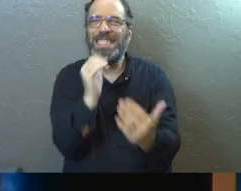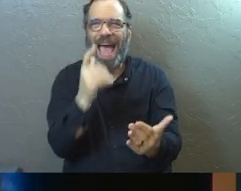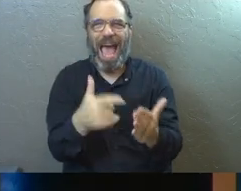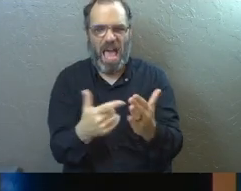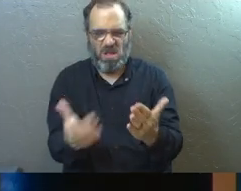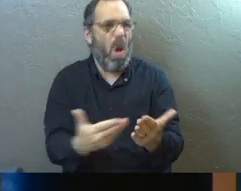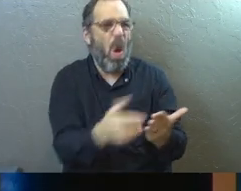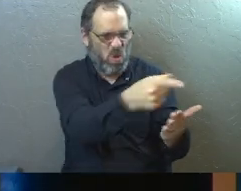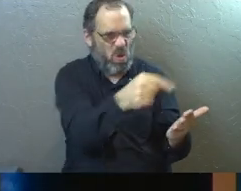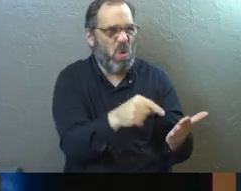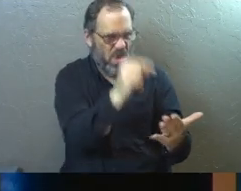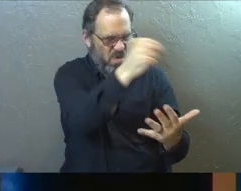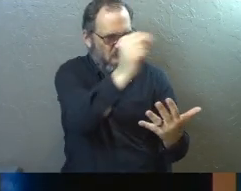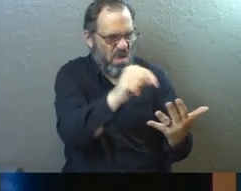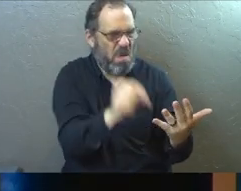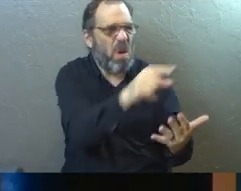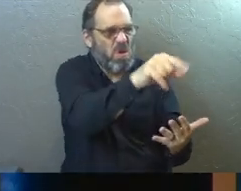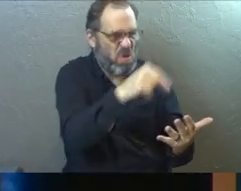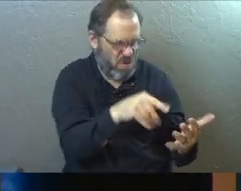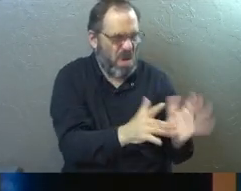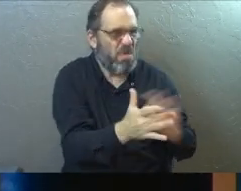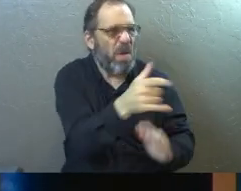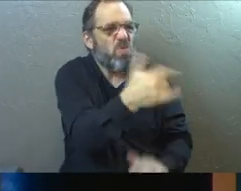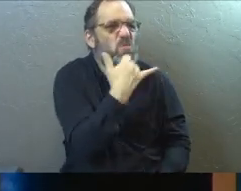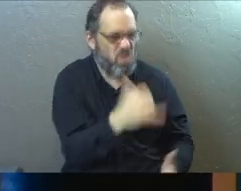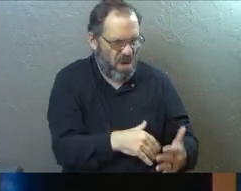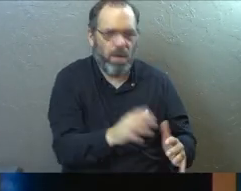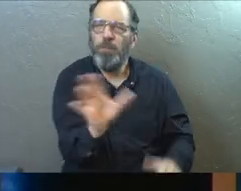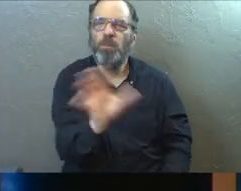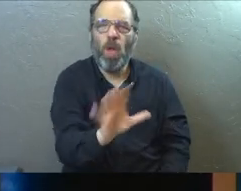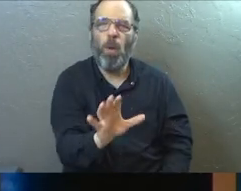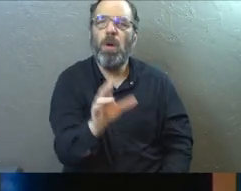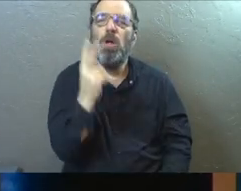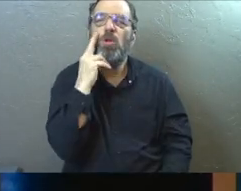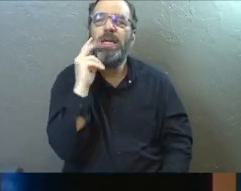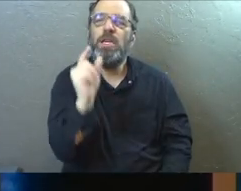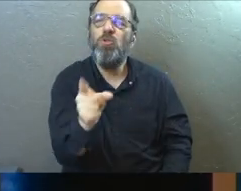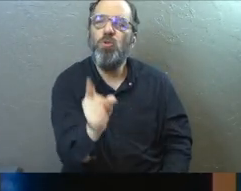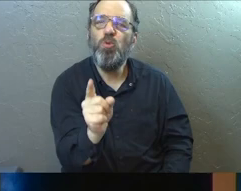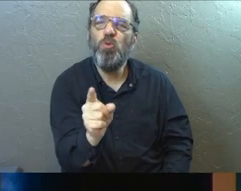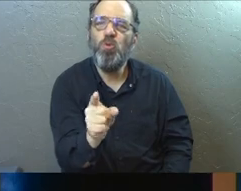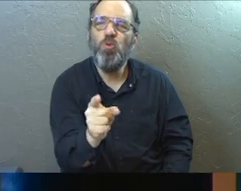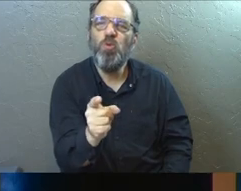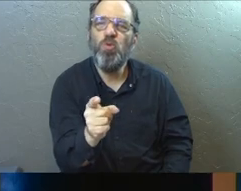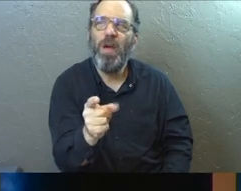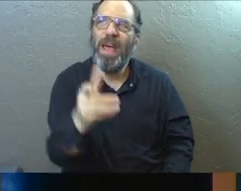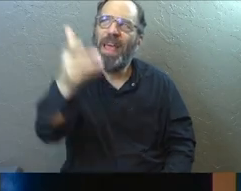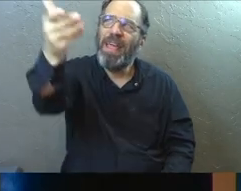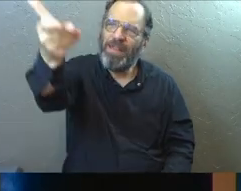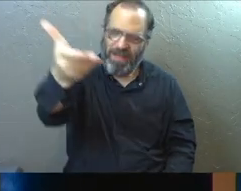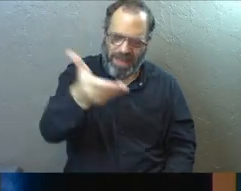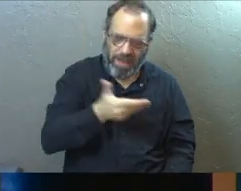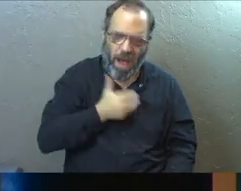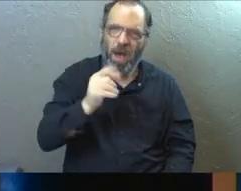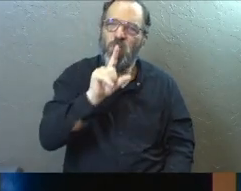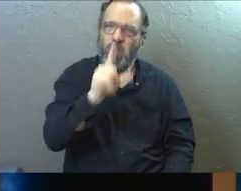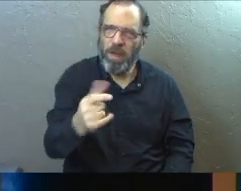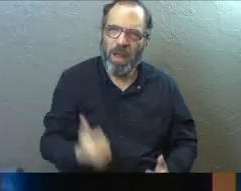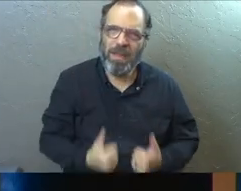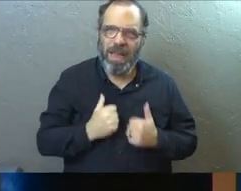Jesus to come into my life and help me? Look how far you've fallen. Invite God into reality.